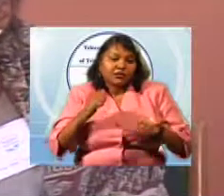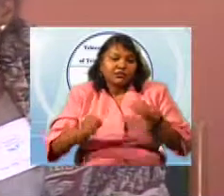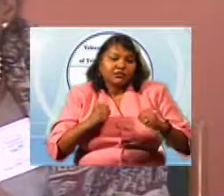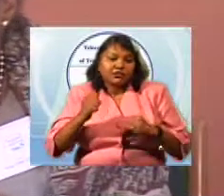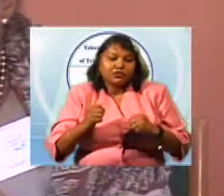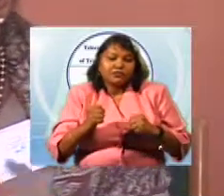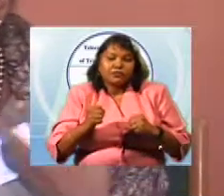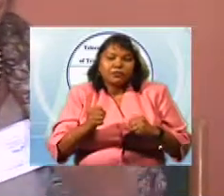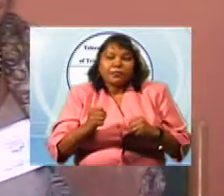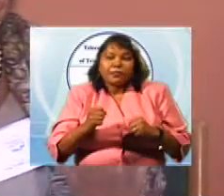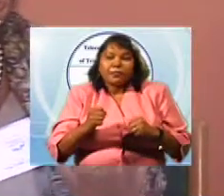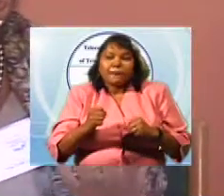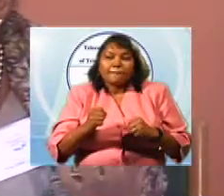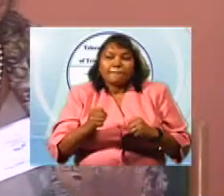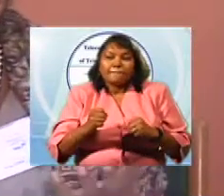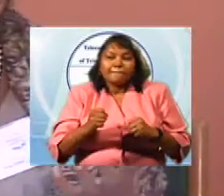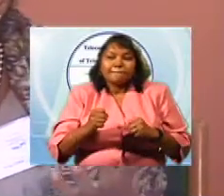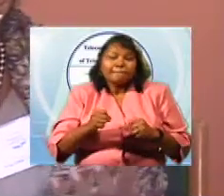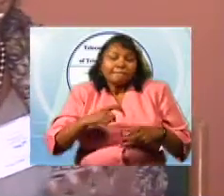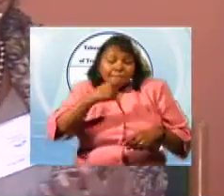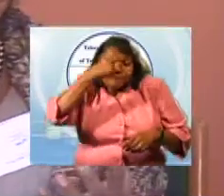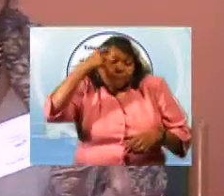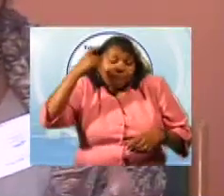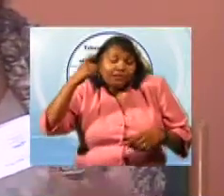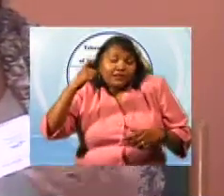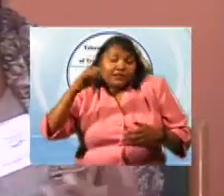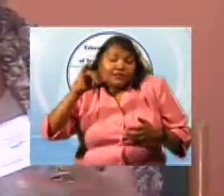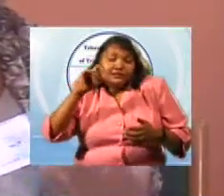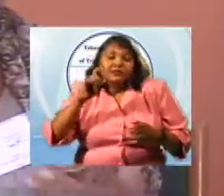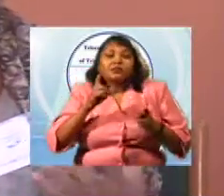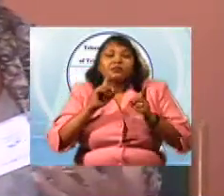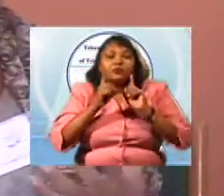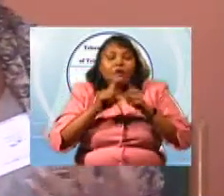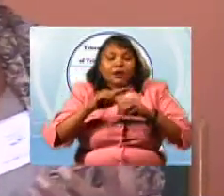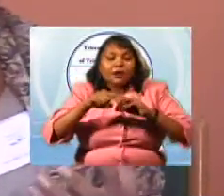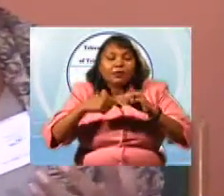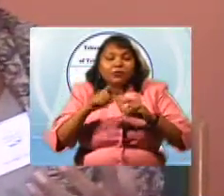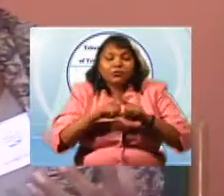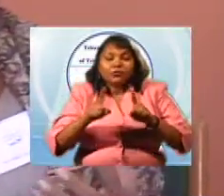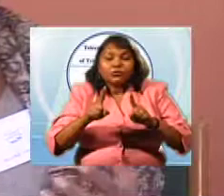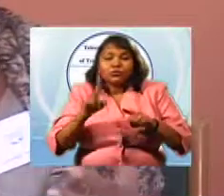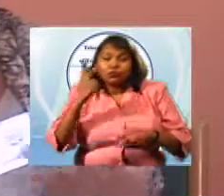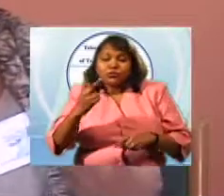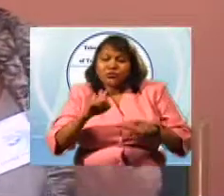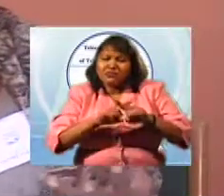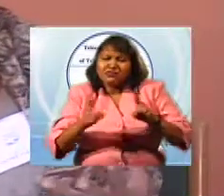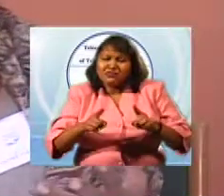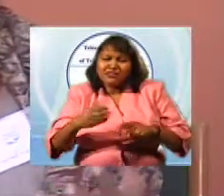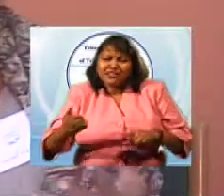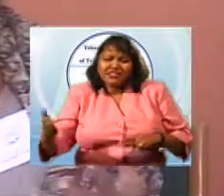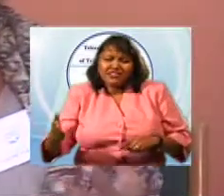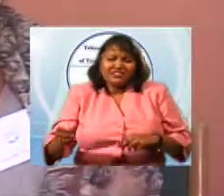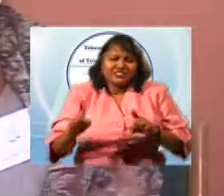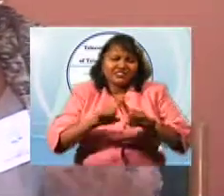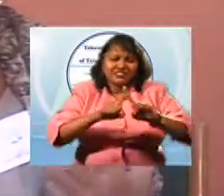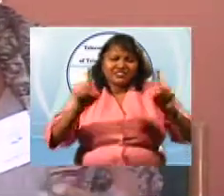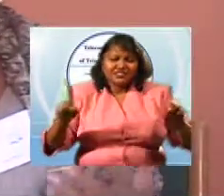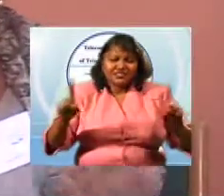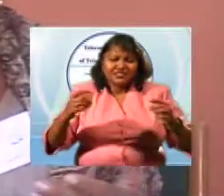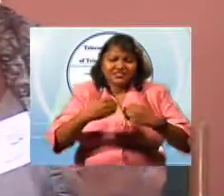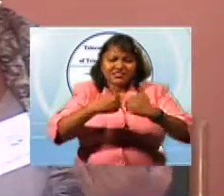dealing with a market that has a dynamic right now that is not particularly